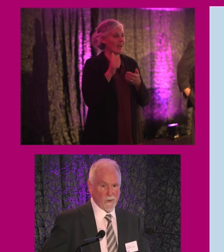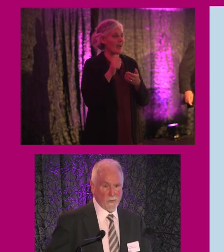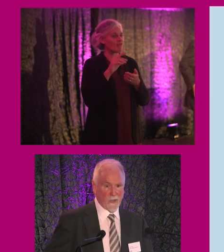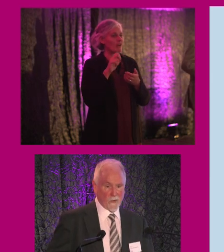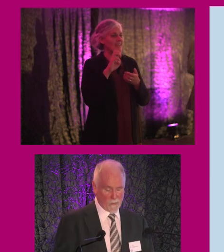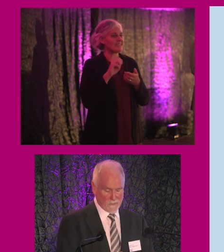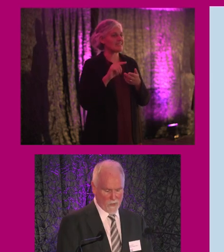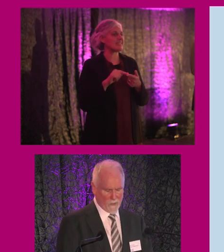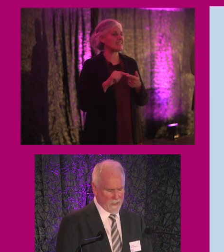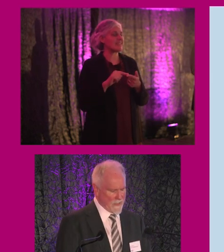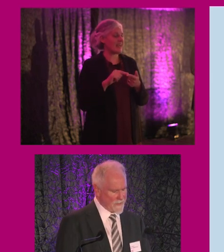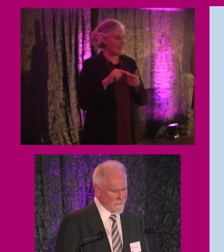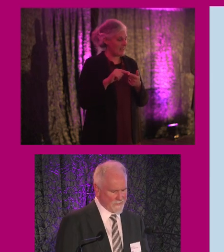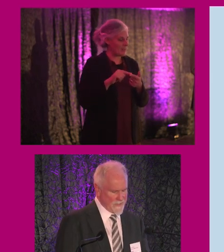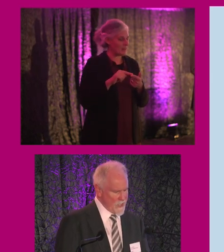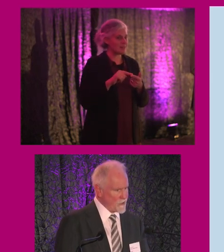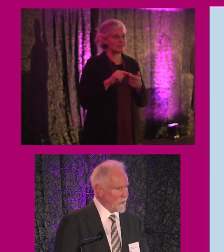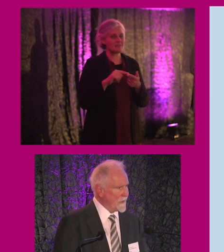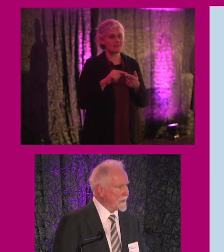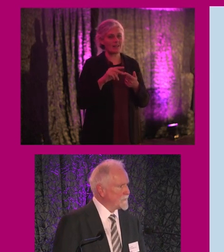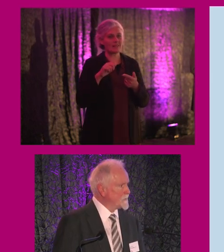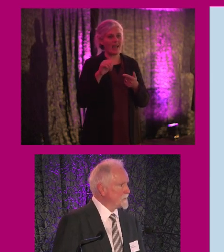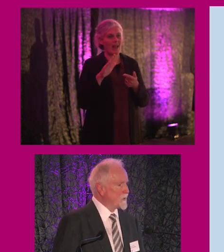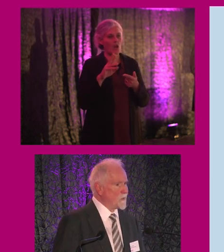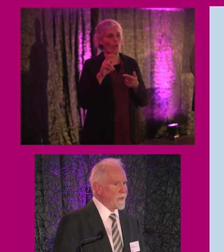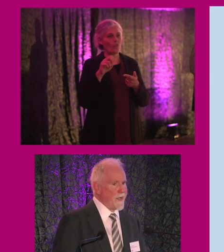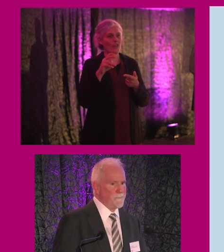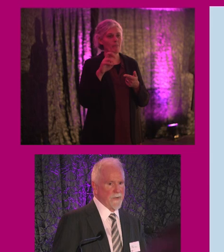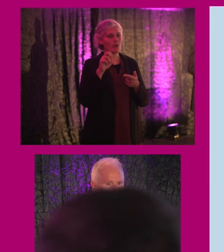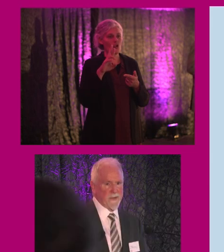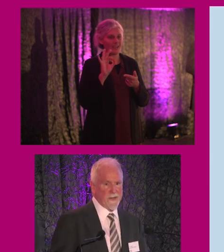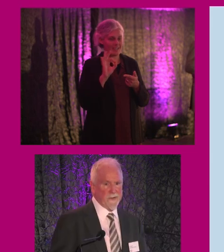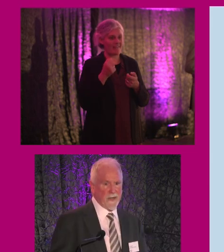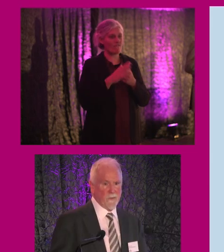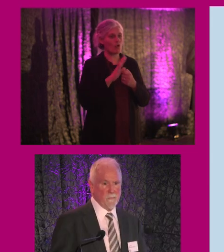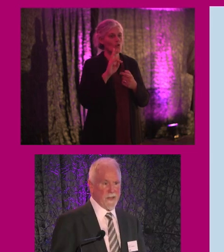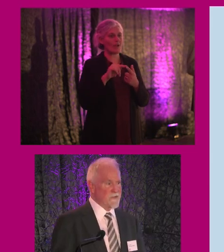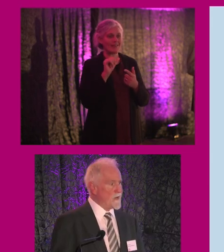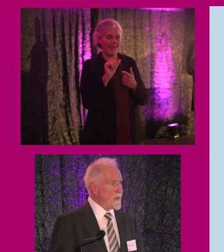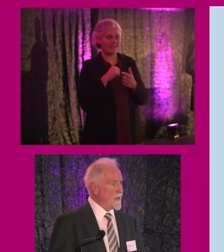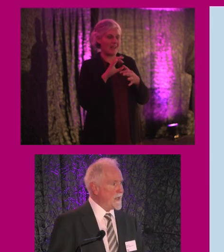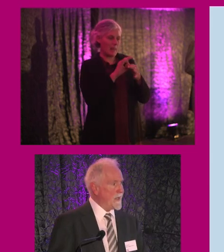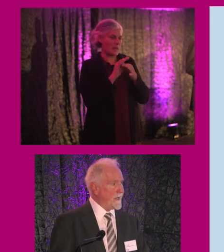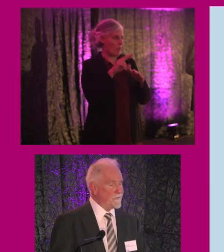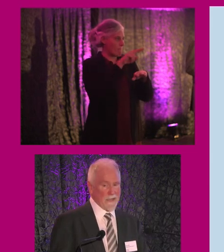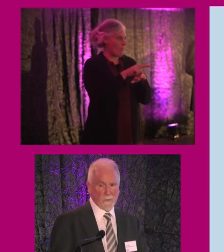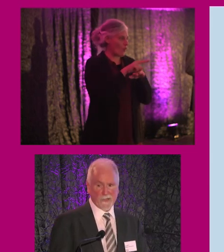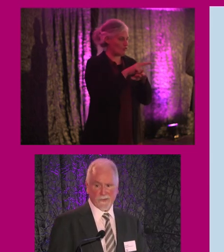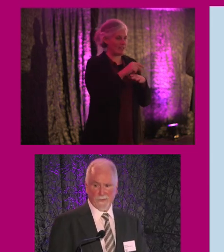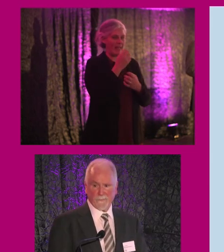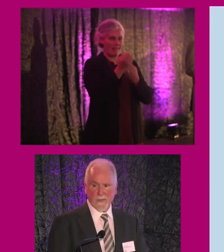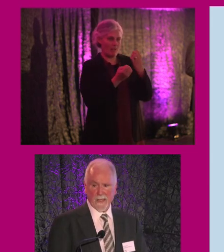Naomi Oldenburg, to the stage for some Q&A regarding our monitoring and